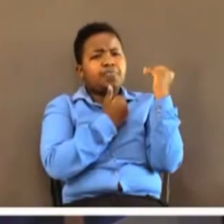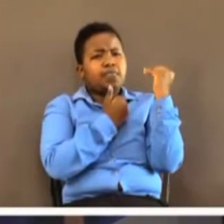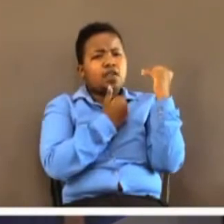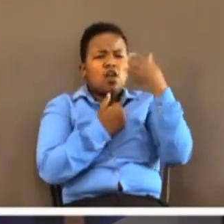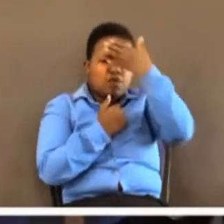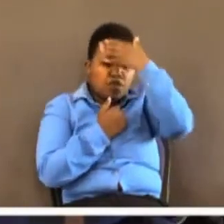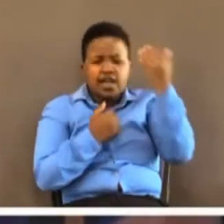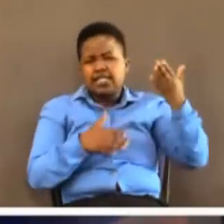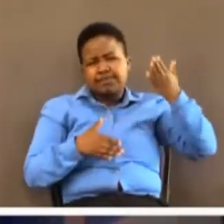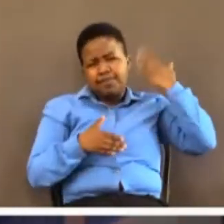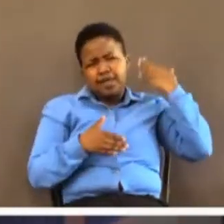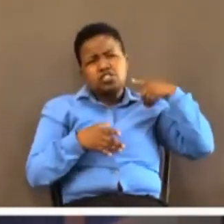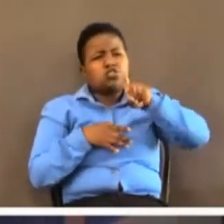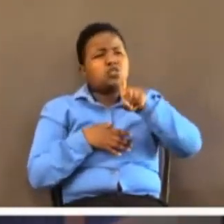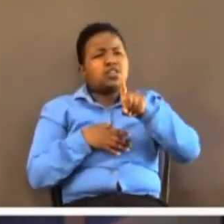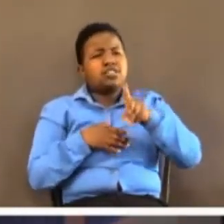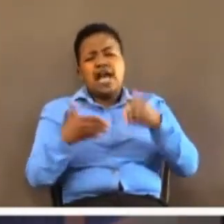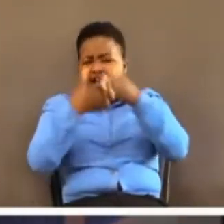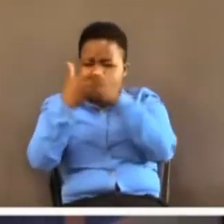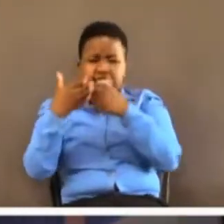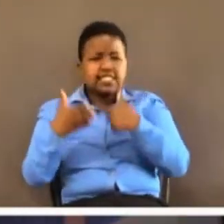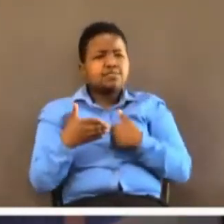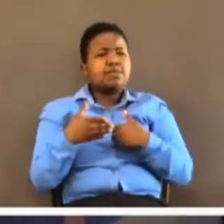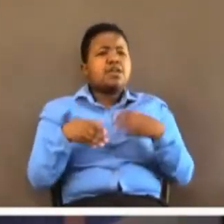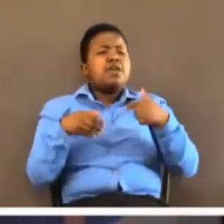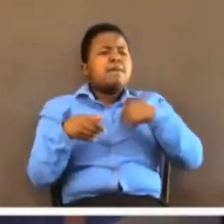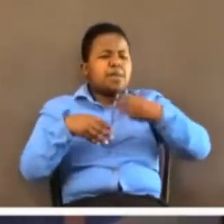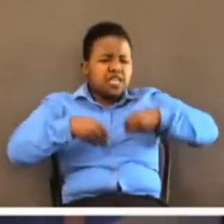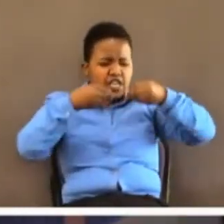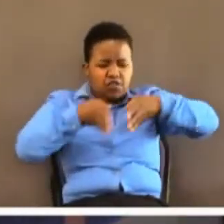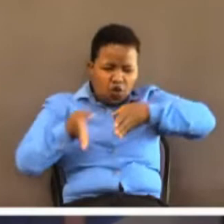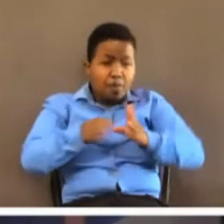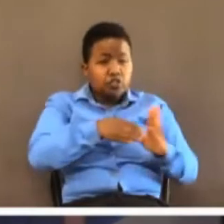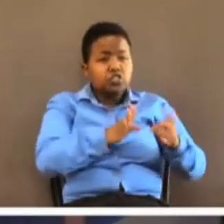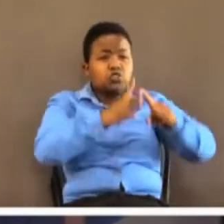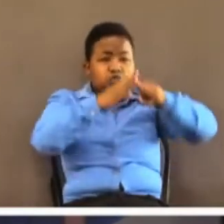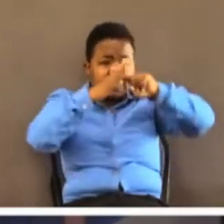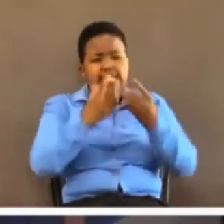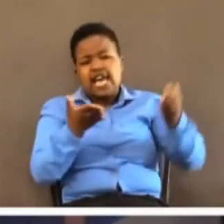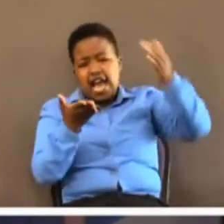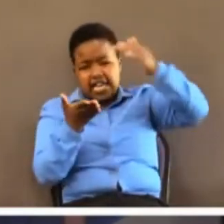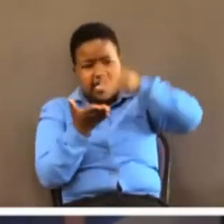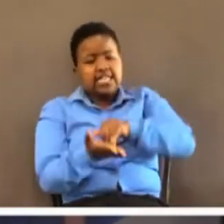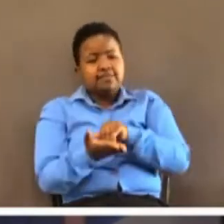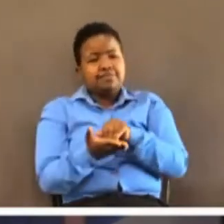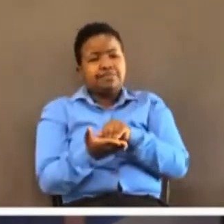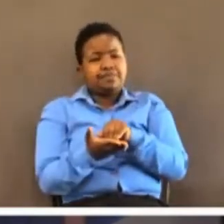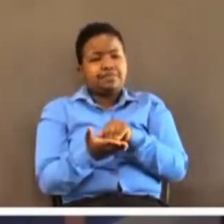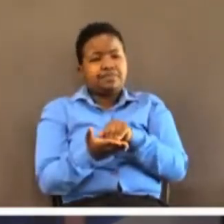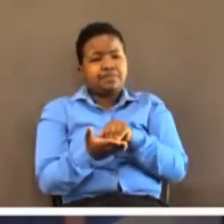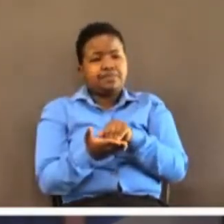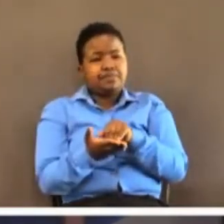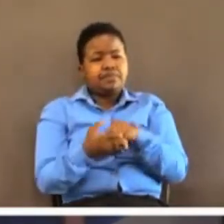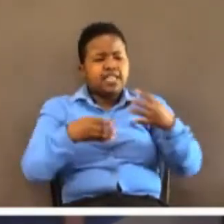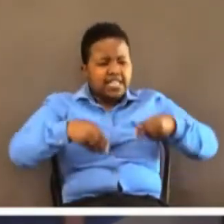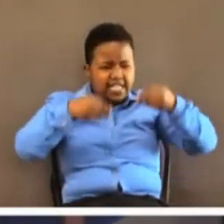about your past. What you have done against me. I am going to give you an opportunity to start all over again. He was giving